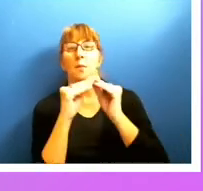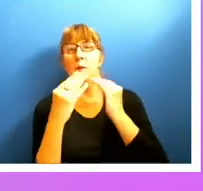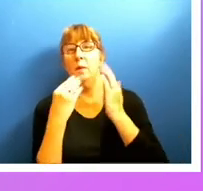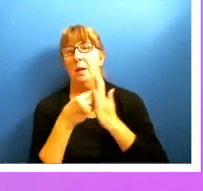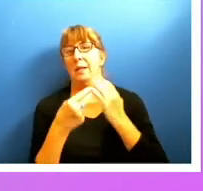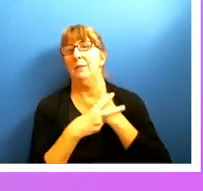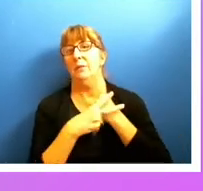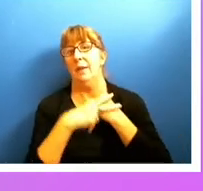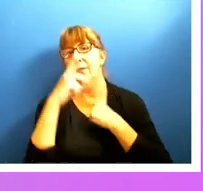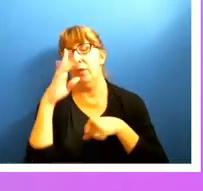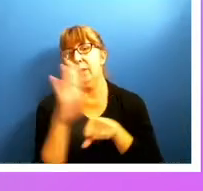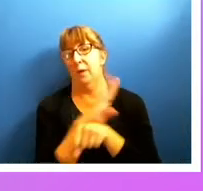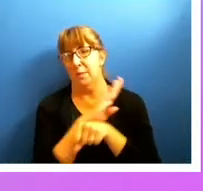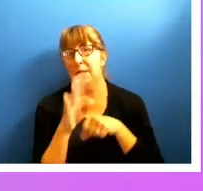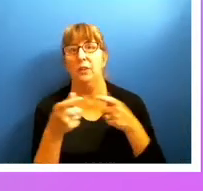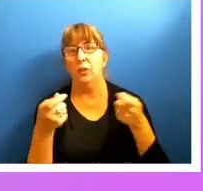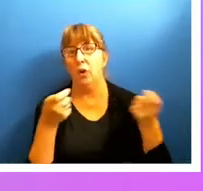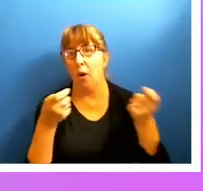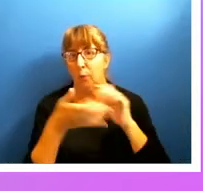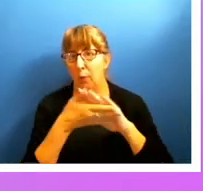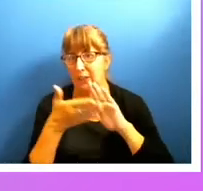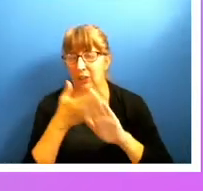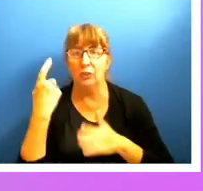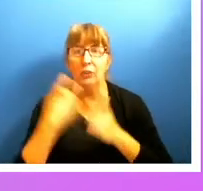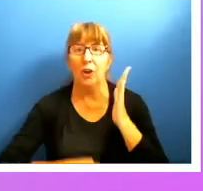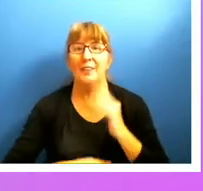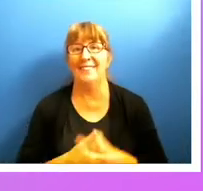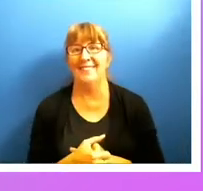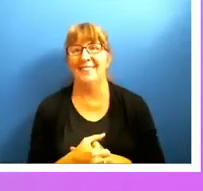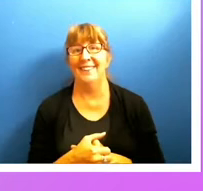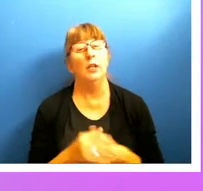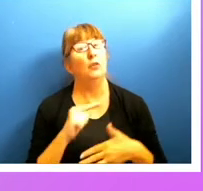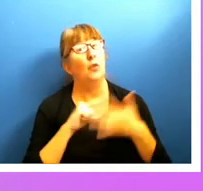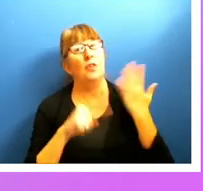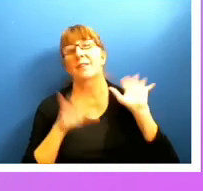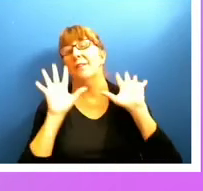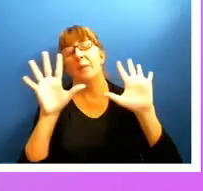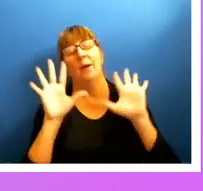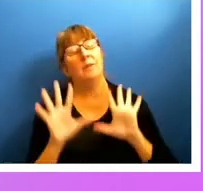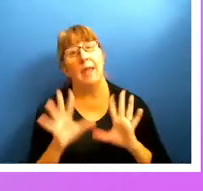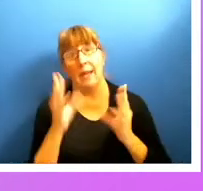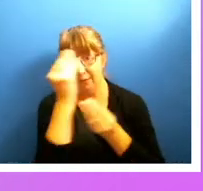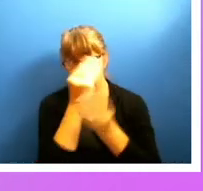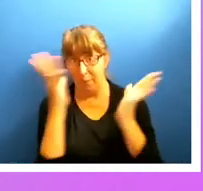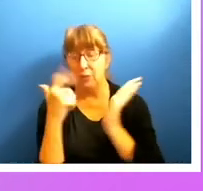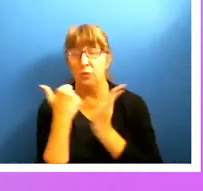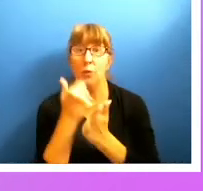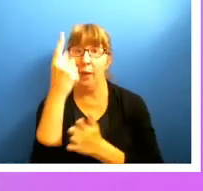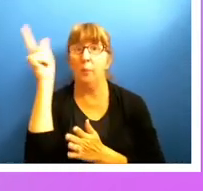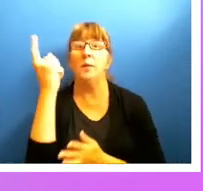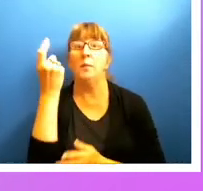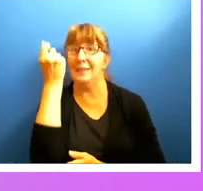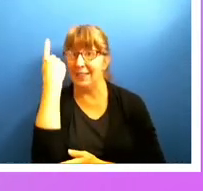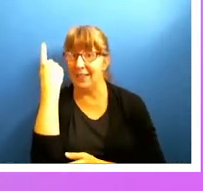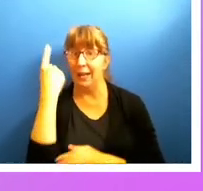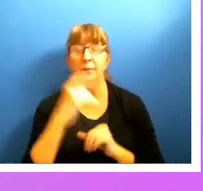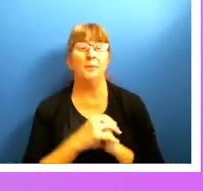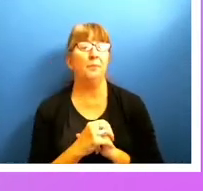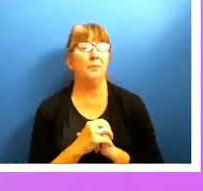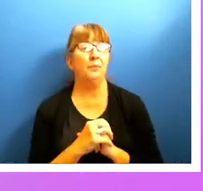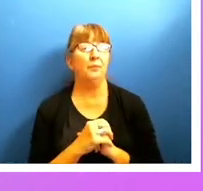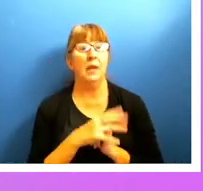the company and these operational costs, this is some outstanding information to help them see that. And then, by the way,